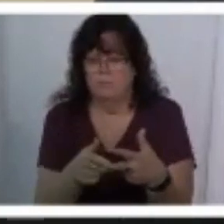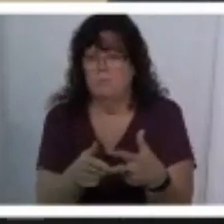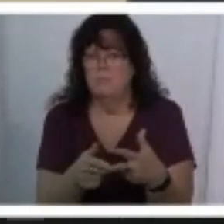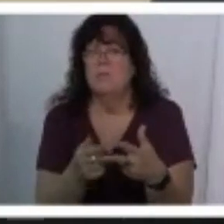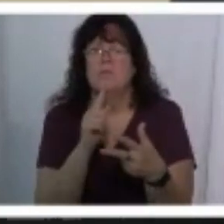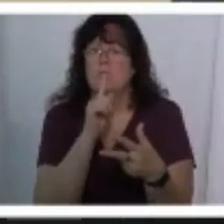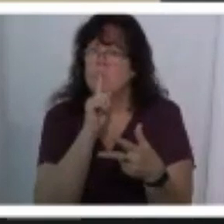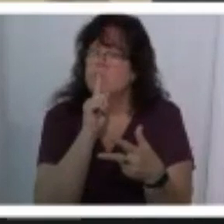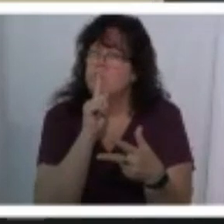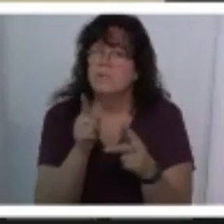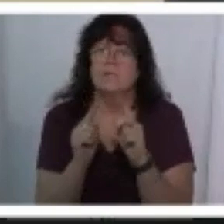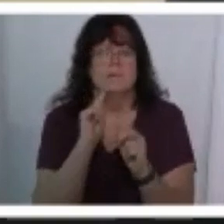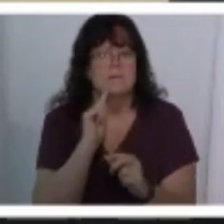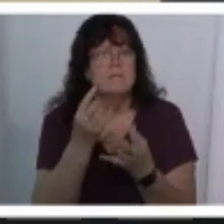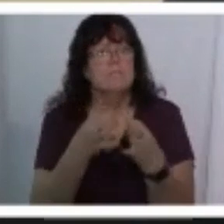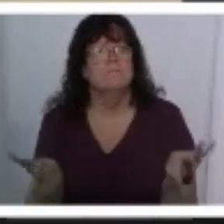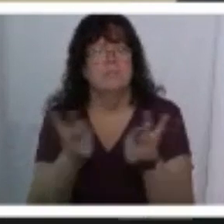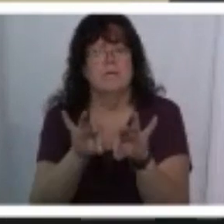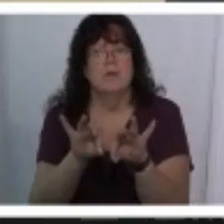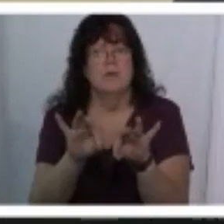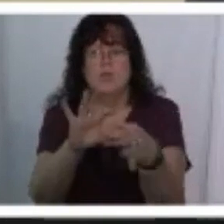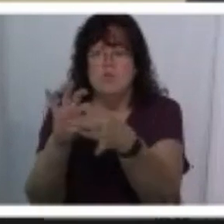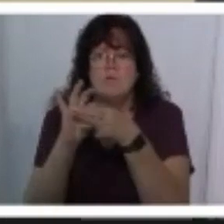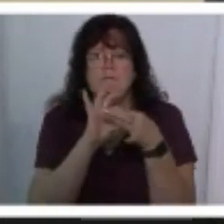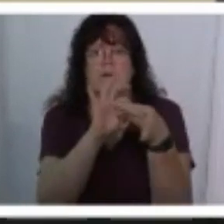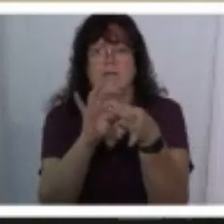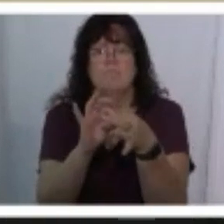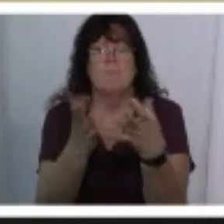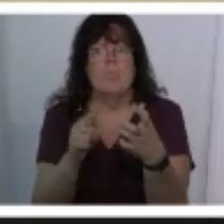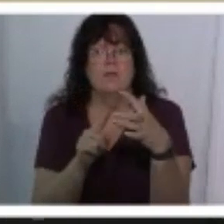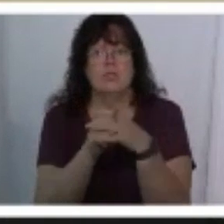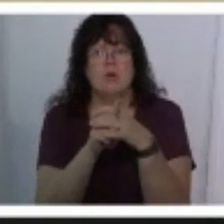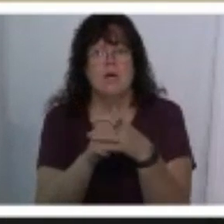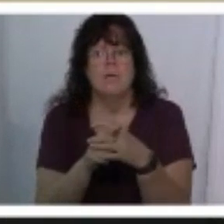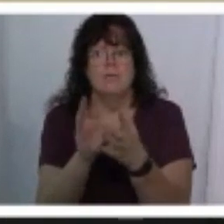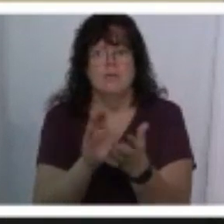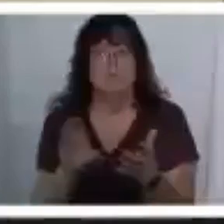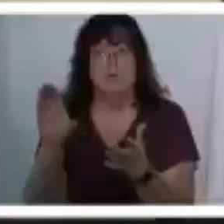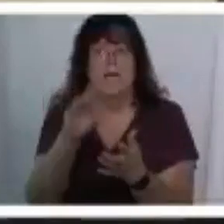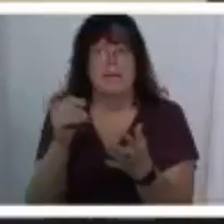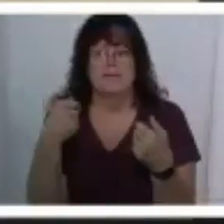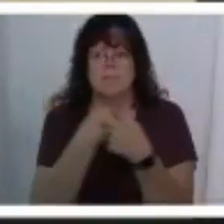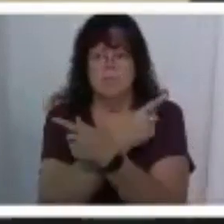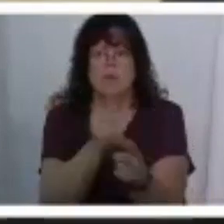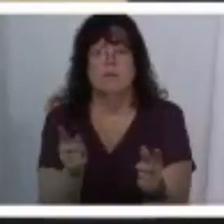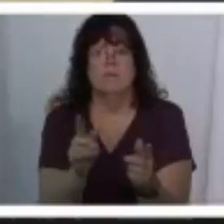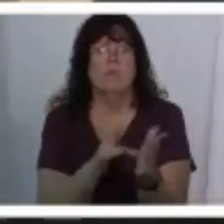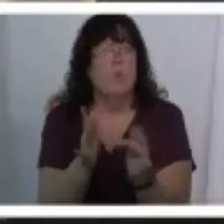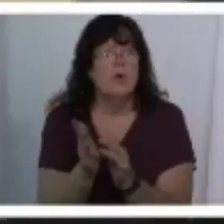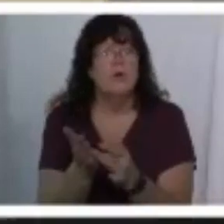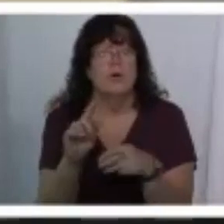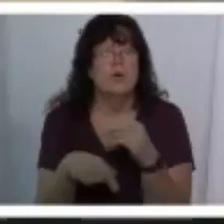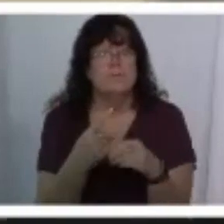are are vitally important that we join together so showing up spread uh sharing the wealth and spreading the word right we're going to spread